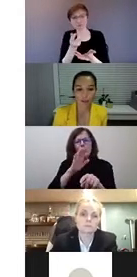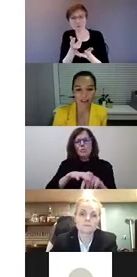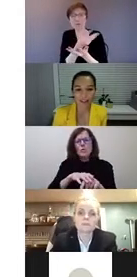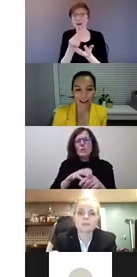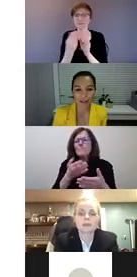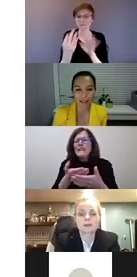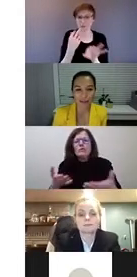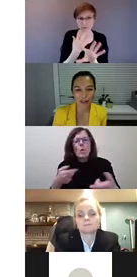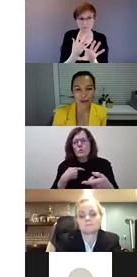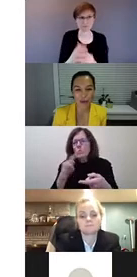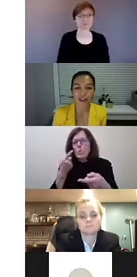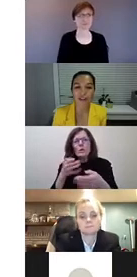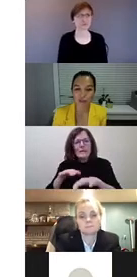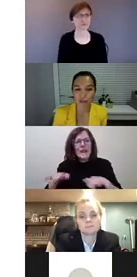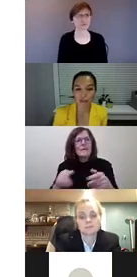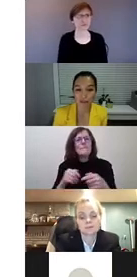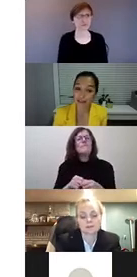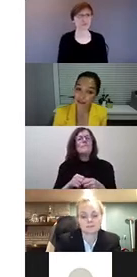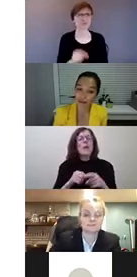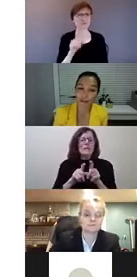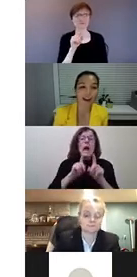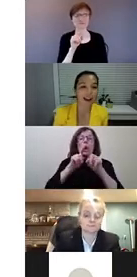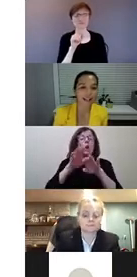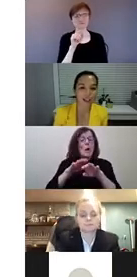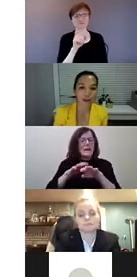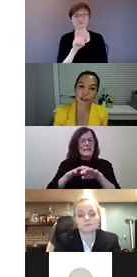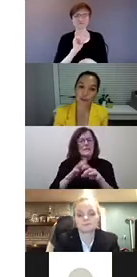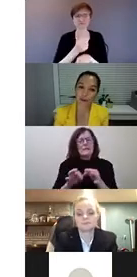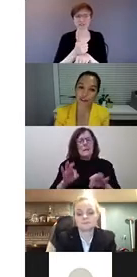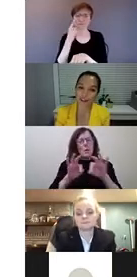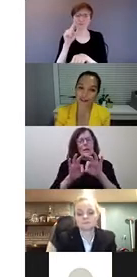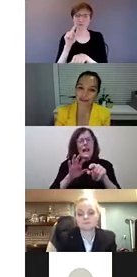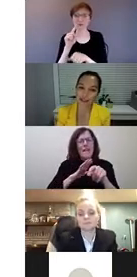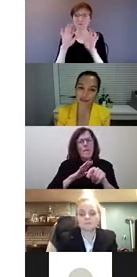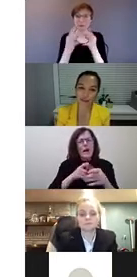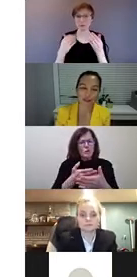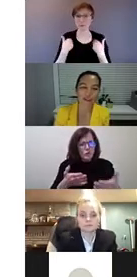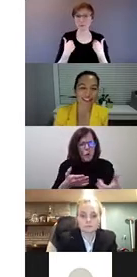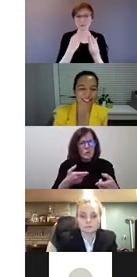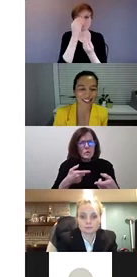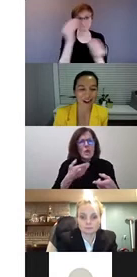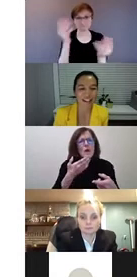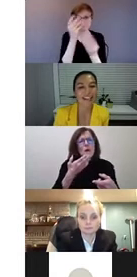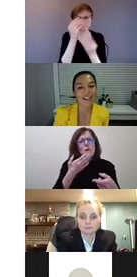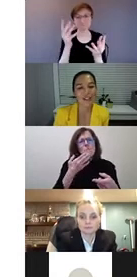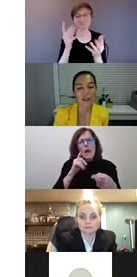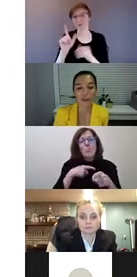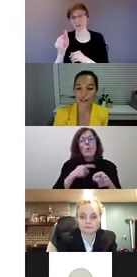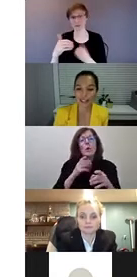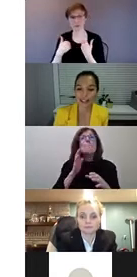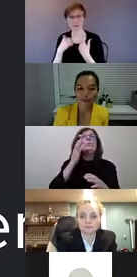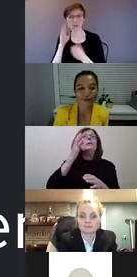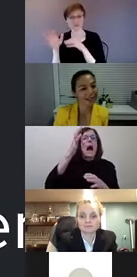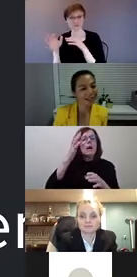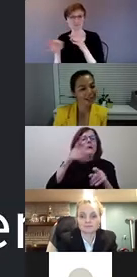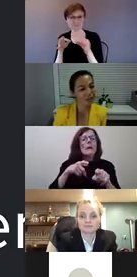The Child Bride Policy Hub is a space where we're trying to inform families and youth, and you'll hear more from some of our youth later on. So, I'll